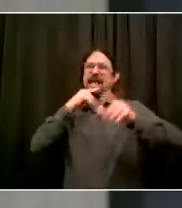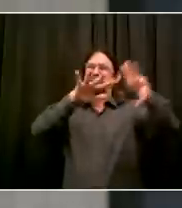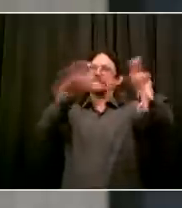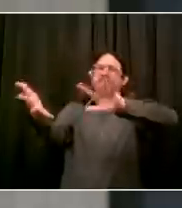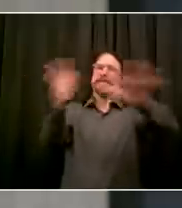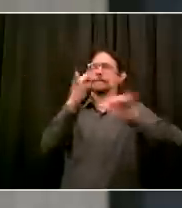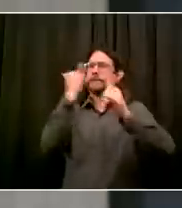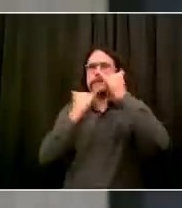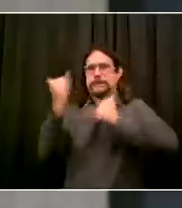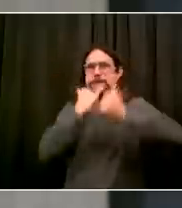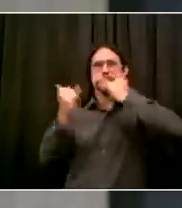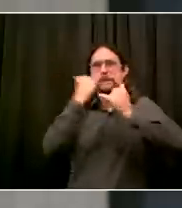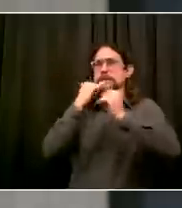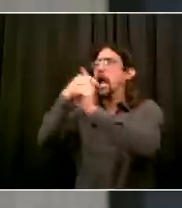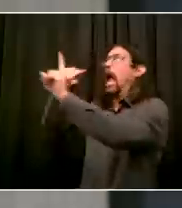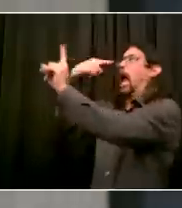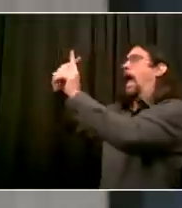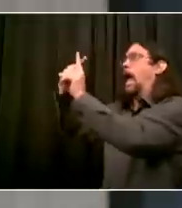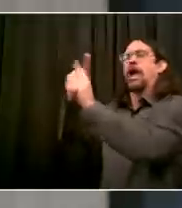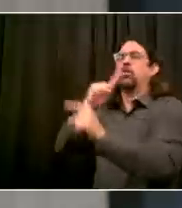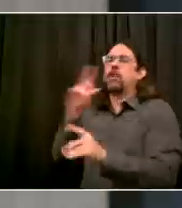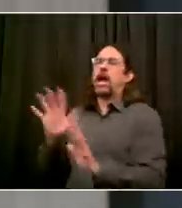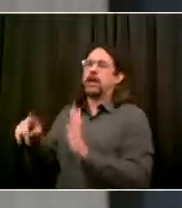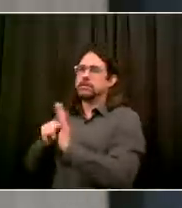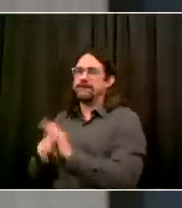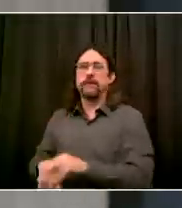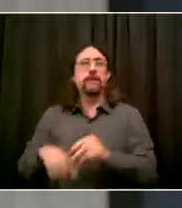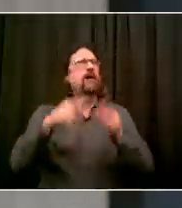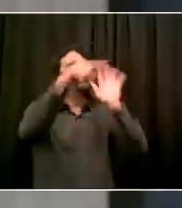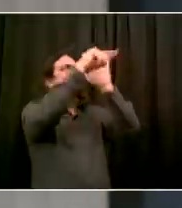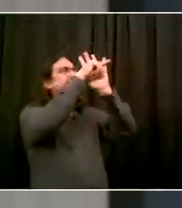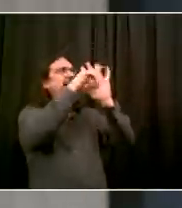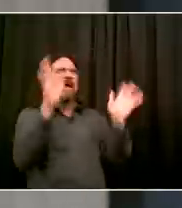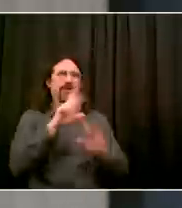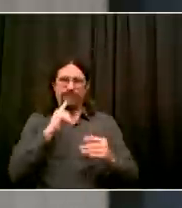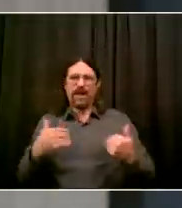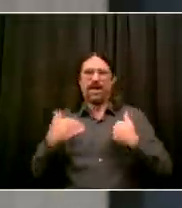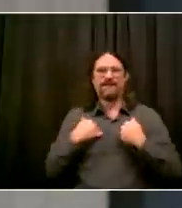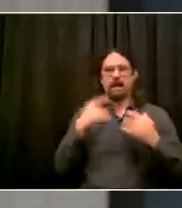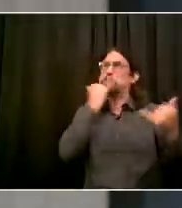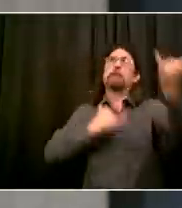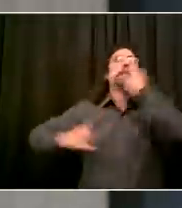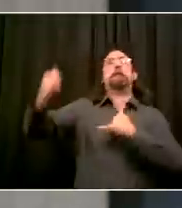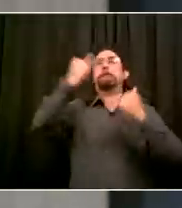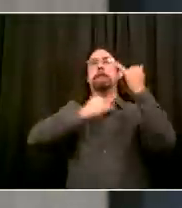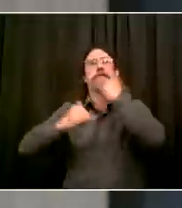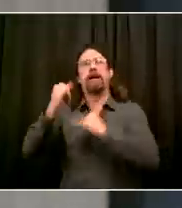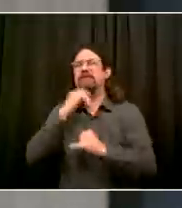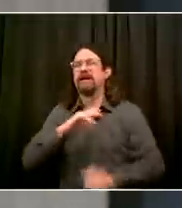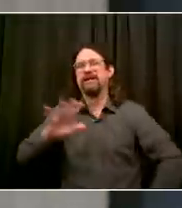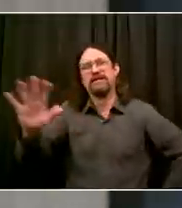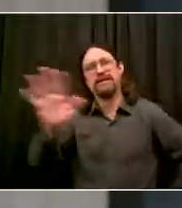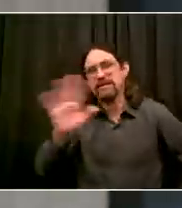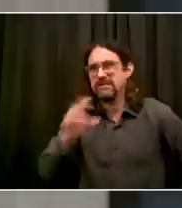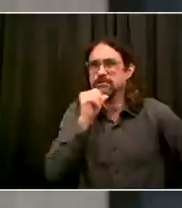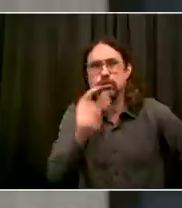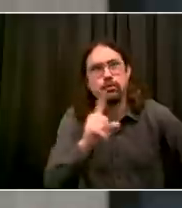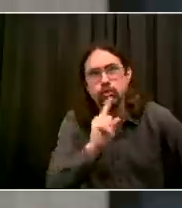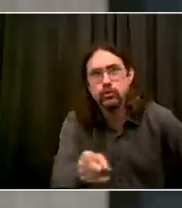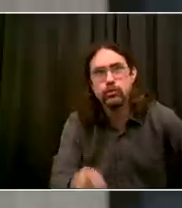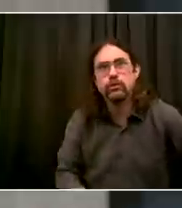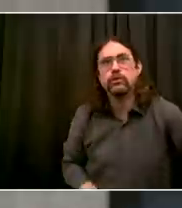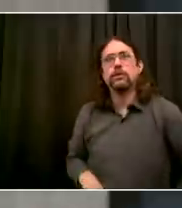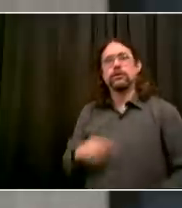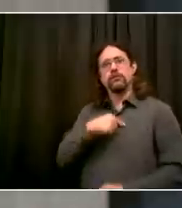And people should believe the results. I'm glad your test was negative. And I'm also pleased that you got the result by